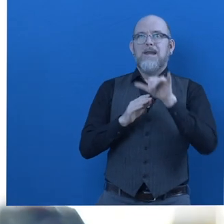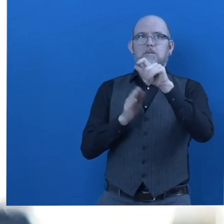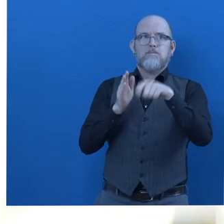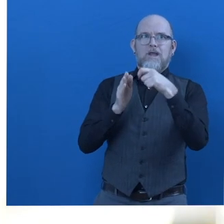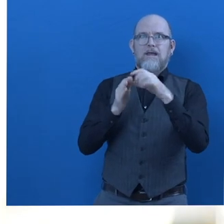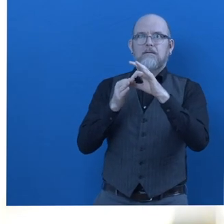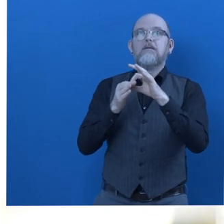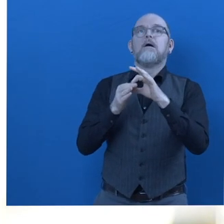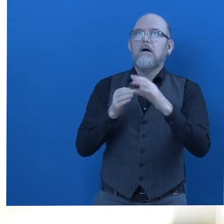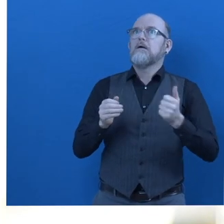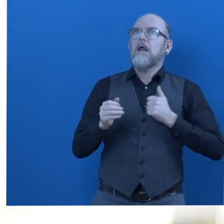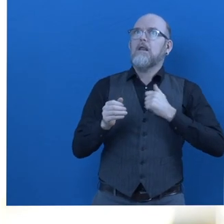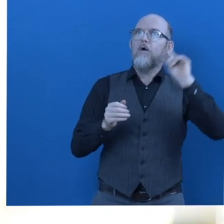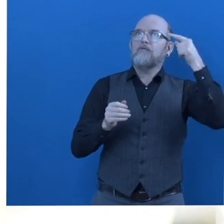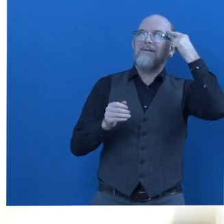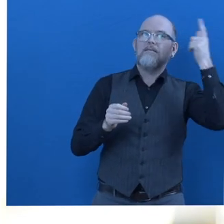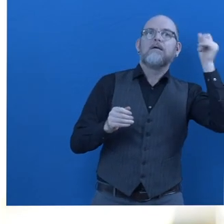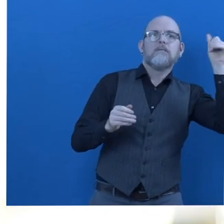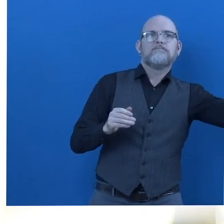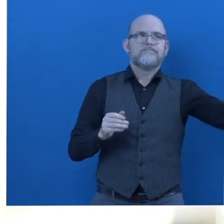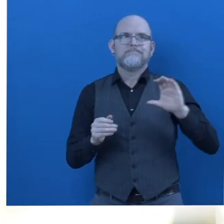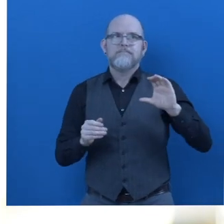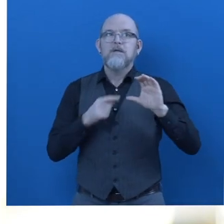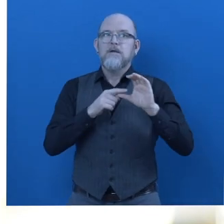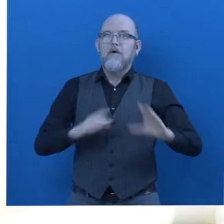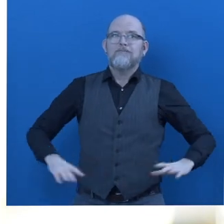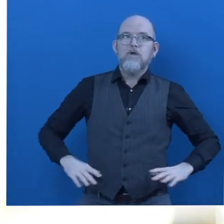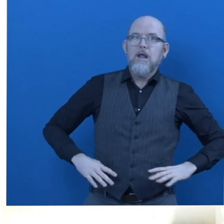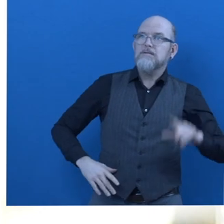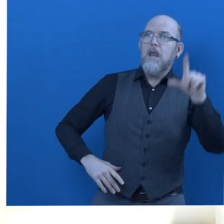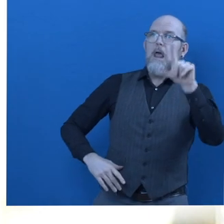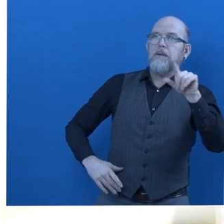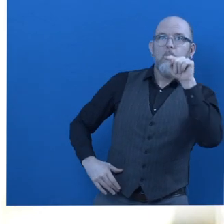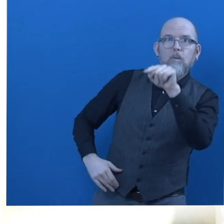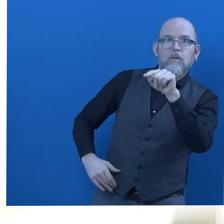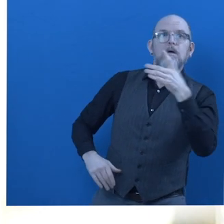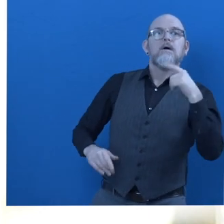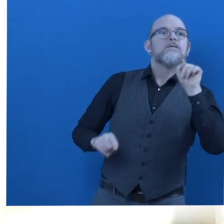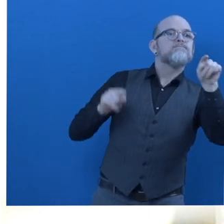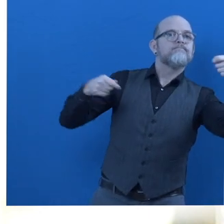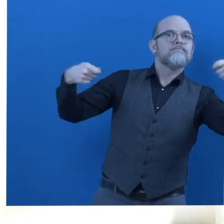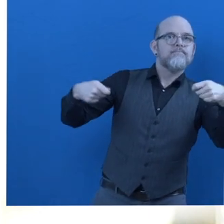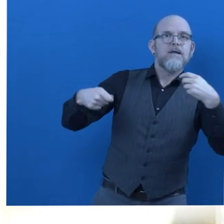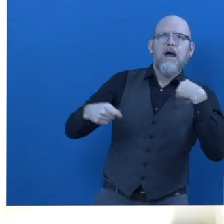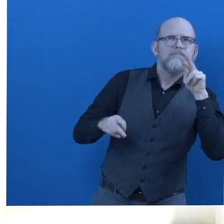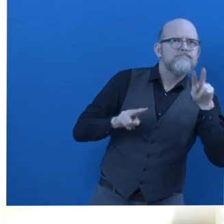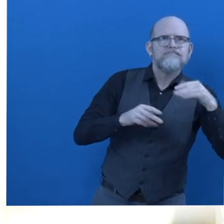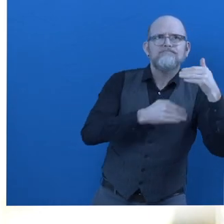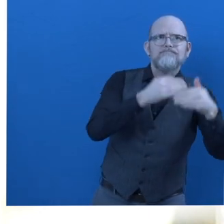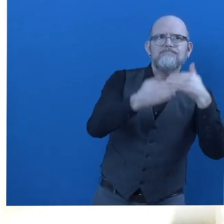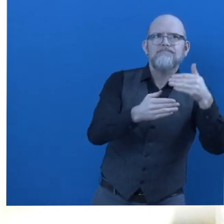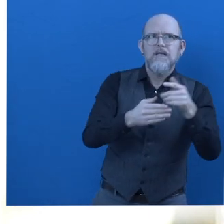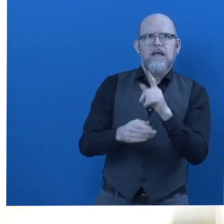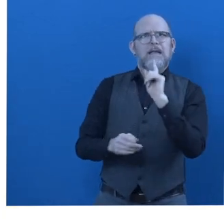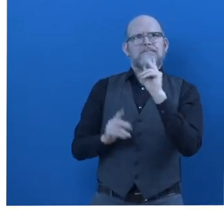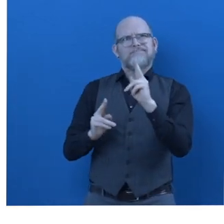federal government, the government of Canada, and the government of Newfoundland and Labrador as a pilot. This has been an identified need and we look forward